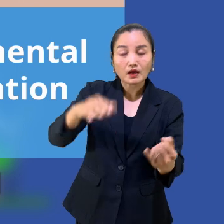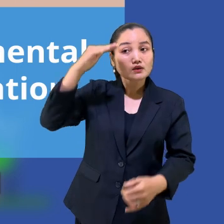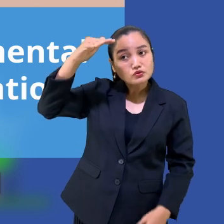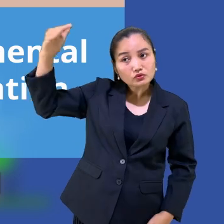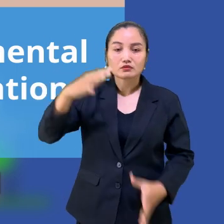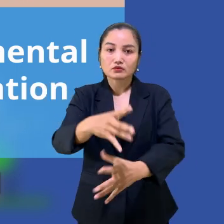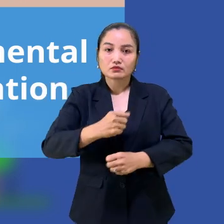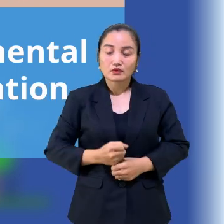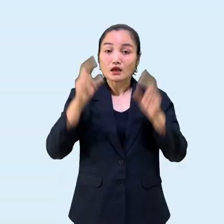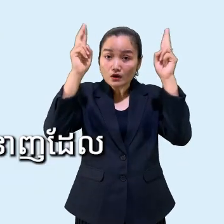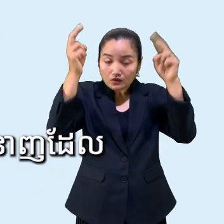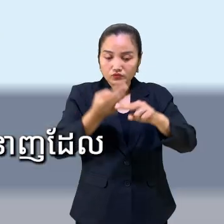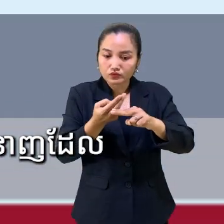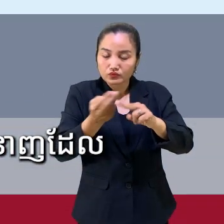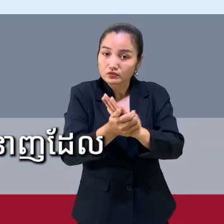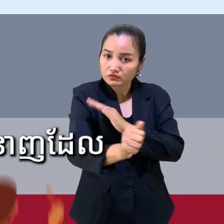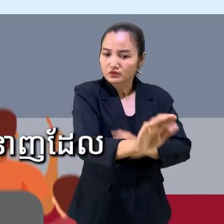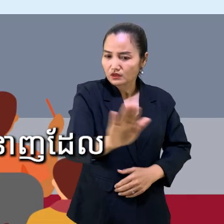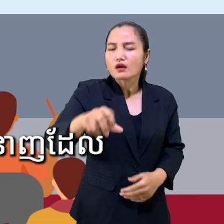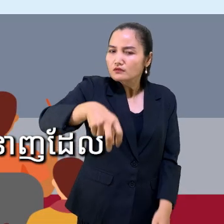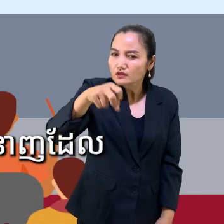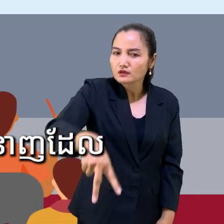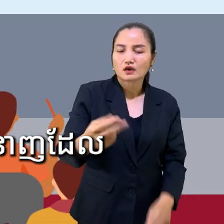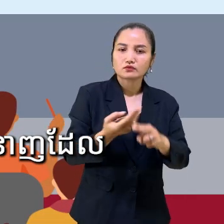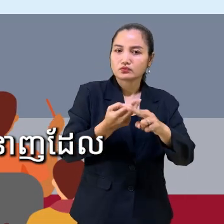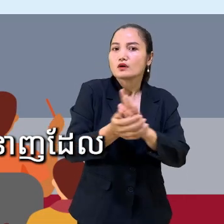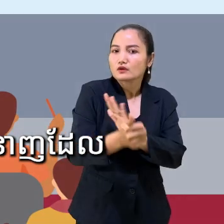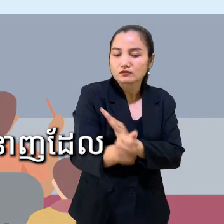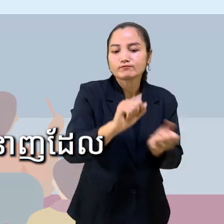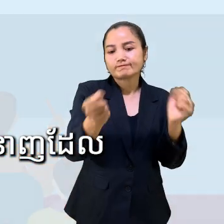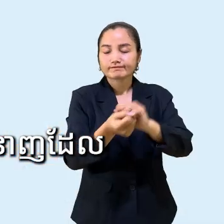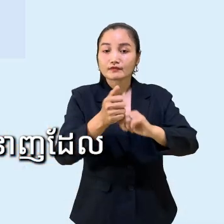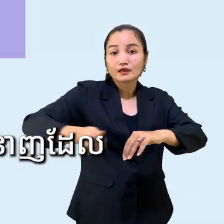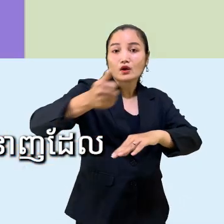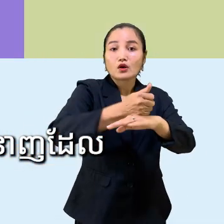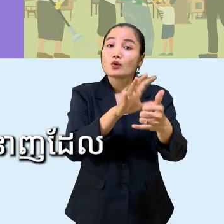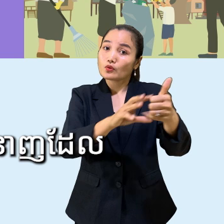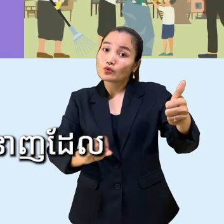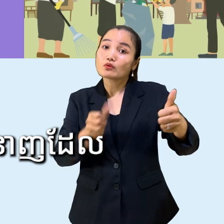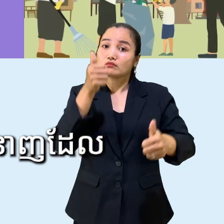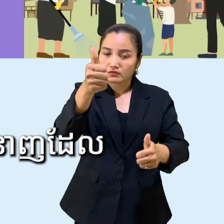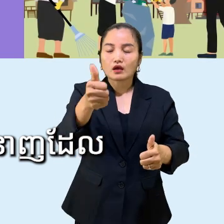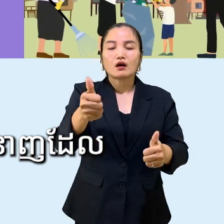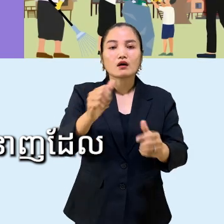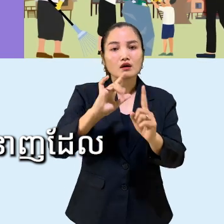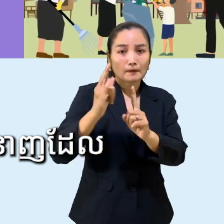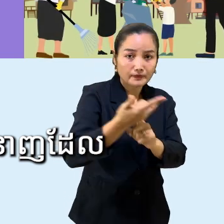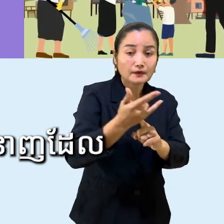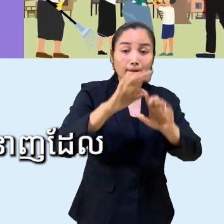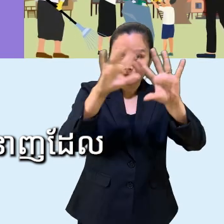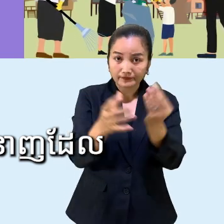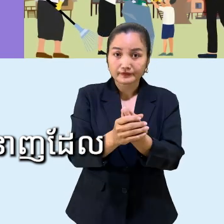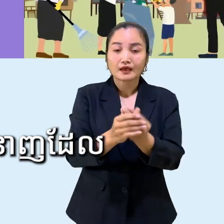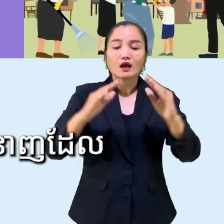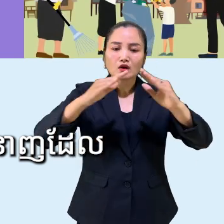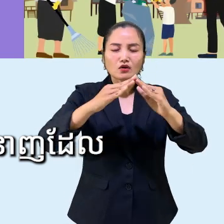degrading environment. Empower every child and youth throughout their lives with learning opportunities, education,